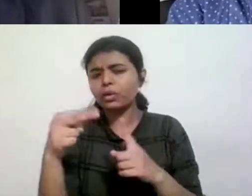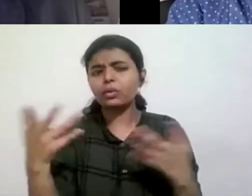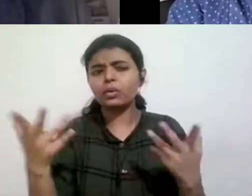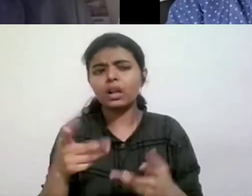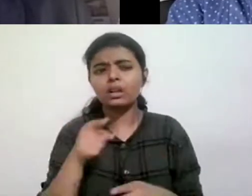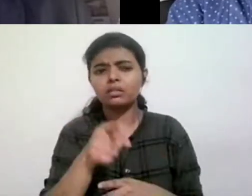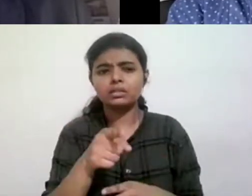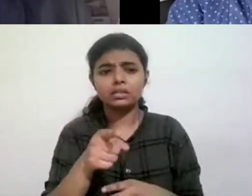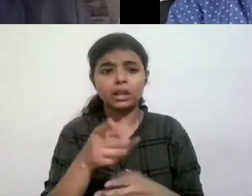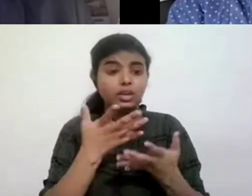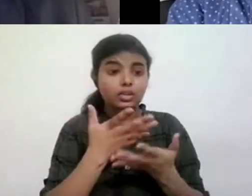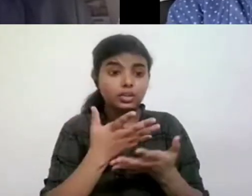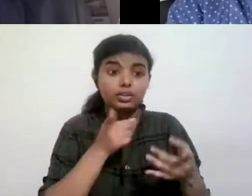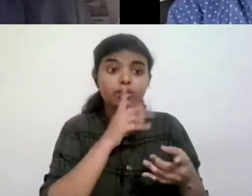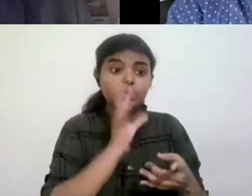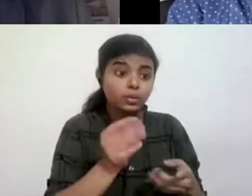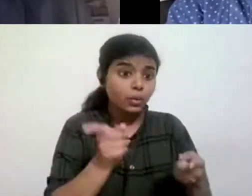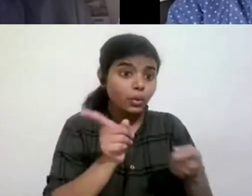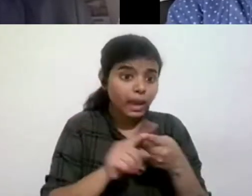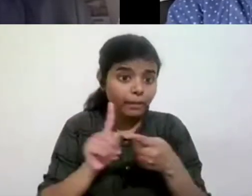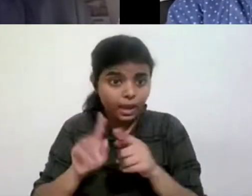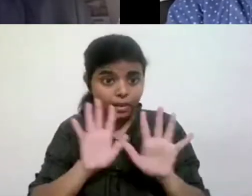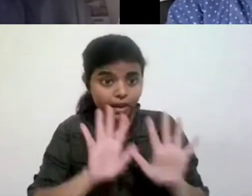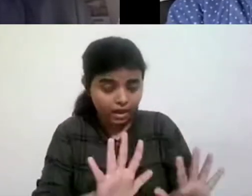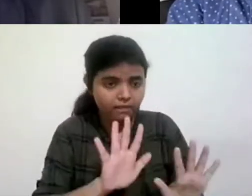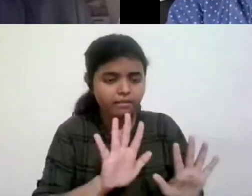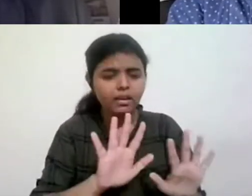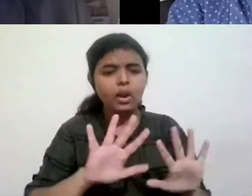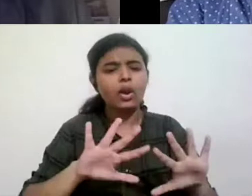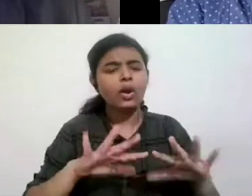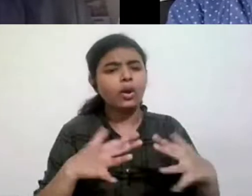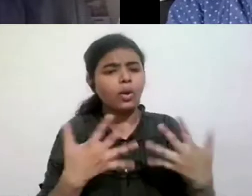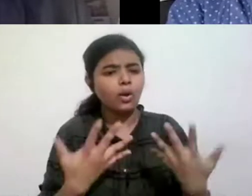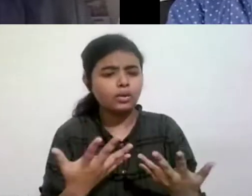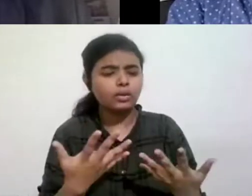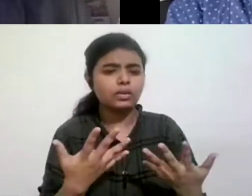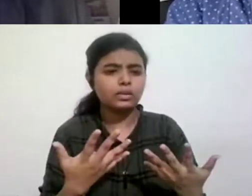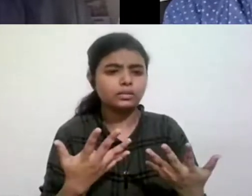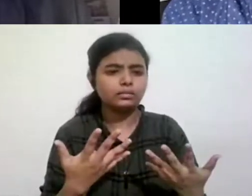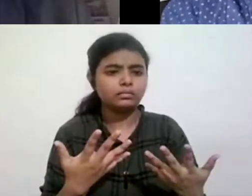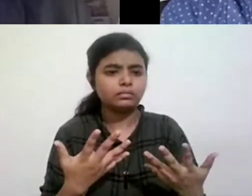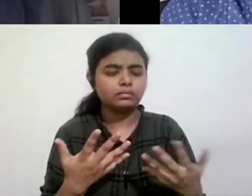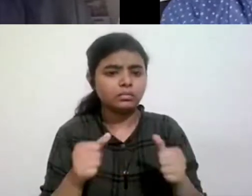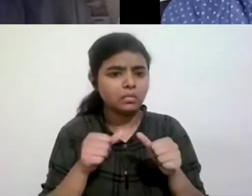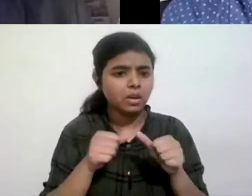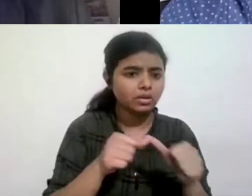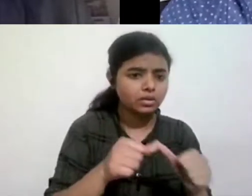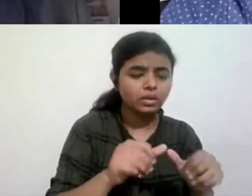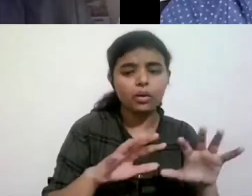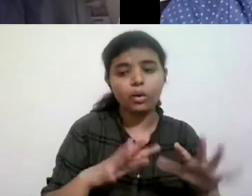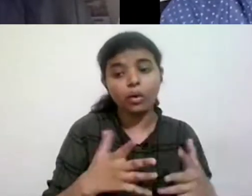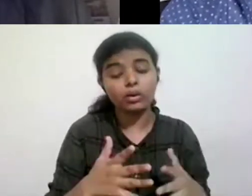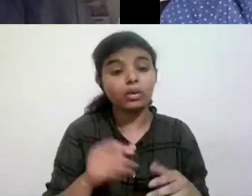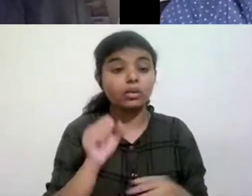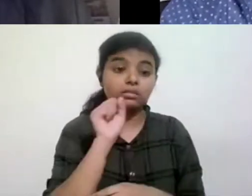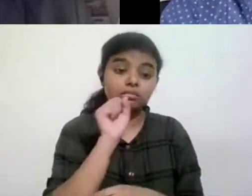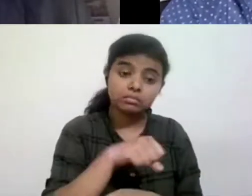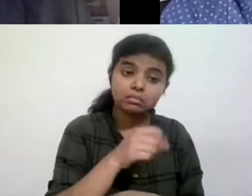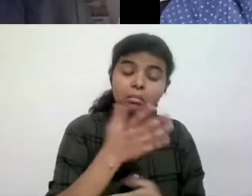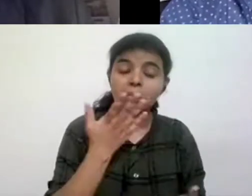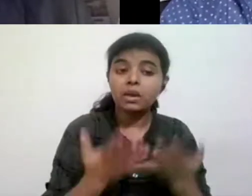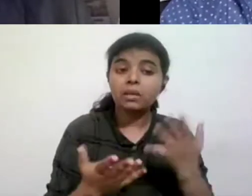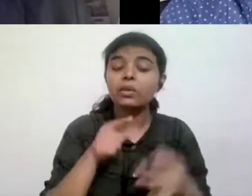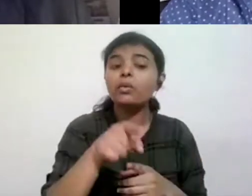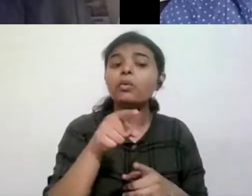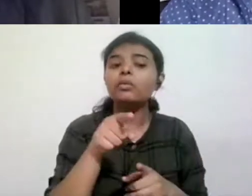really material conditions which are presenting? Obviously, the, the, the, the answer will be, or the response will be somehow, yes. But what, what